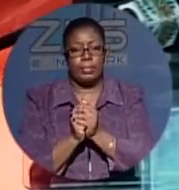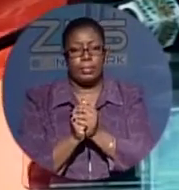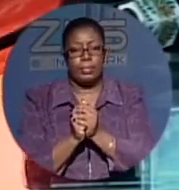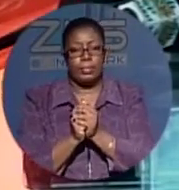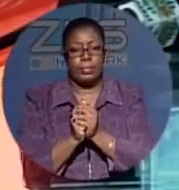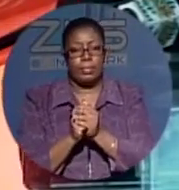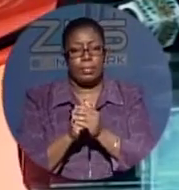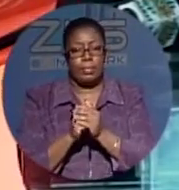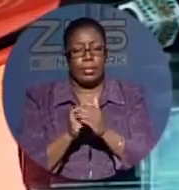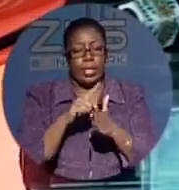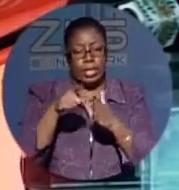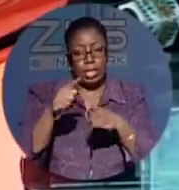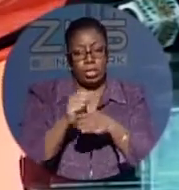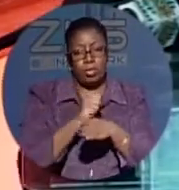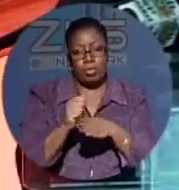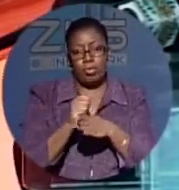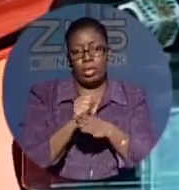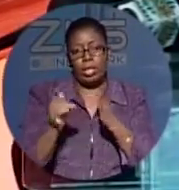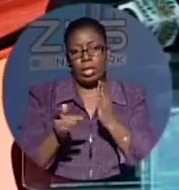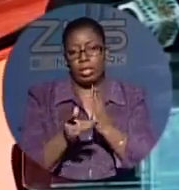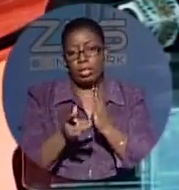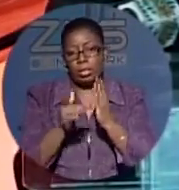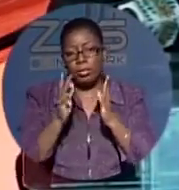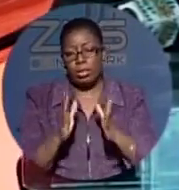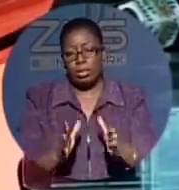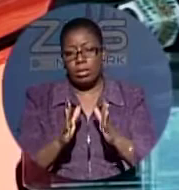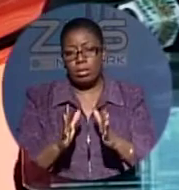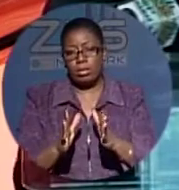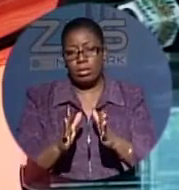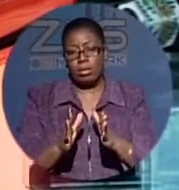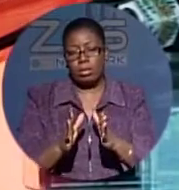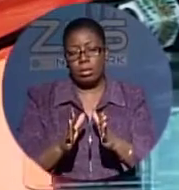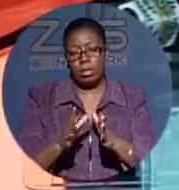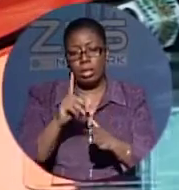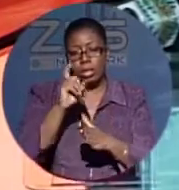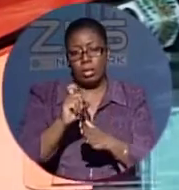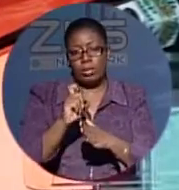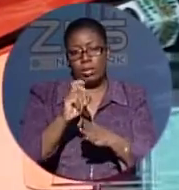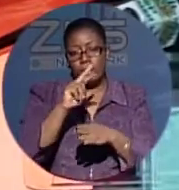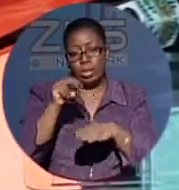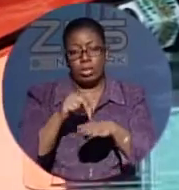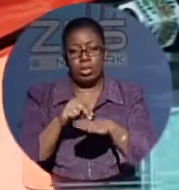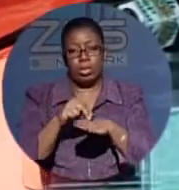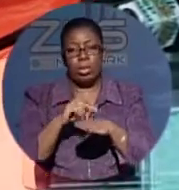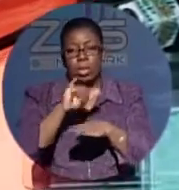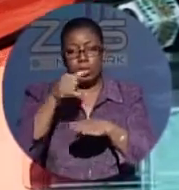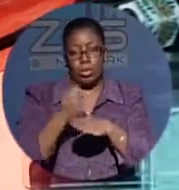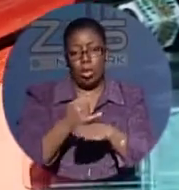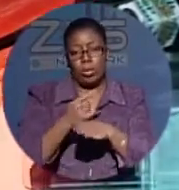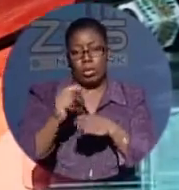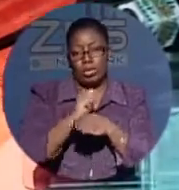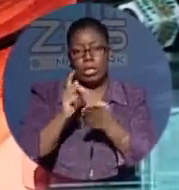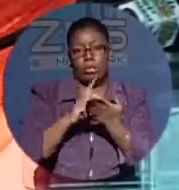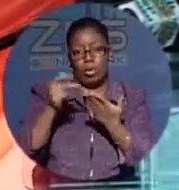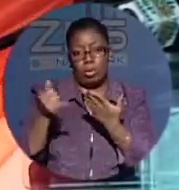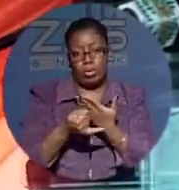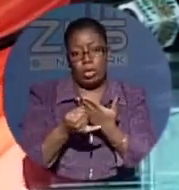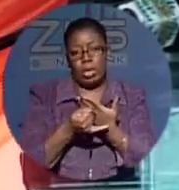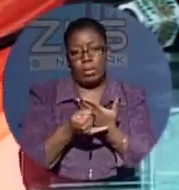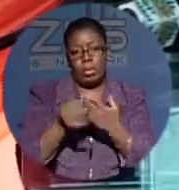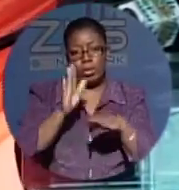These training technicians are products of the National Jobs and Retraining Program undertaken by the government.